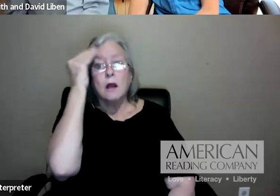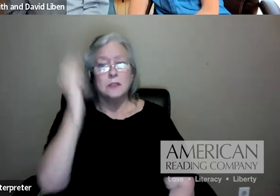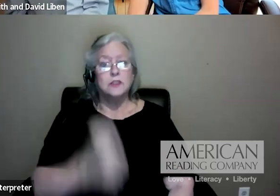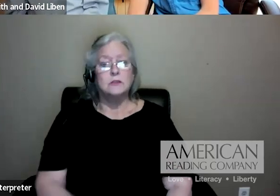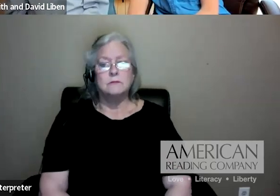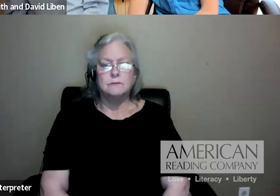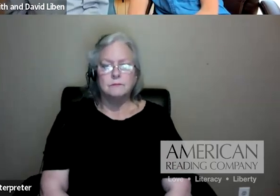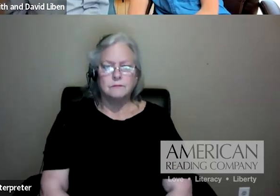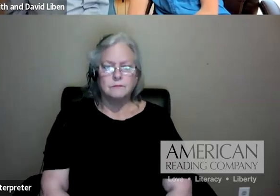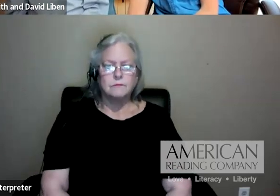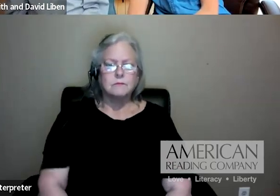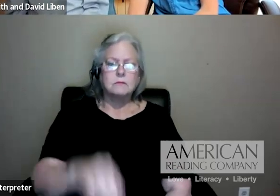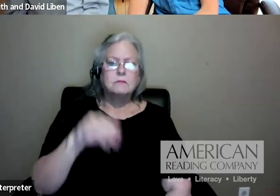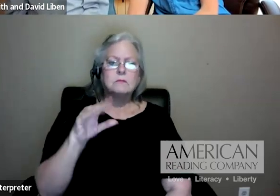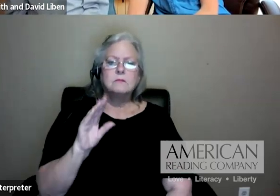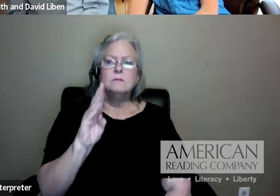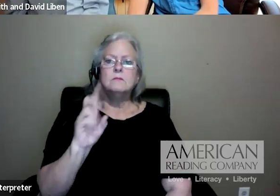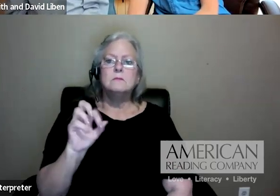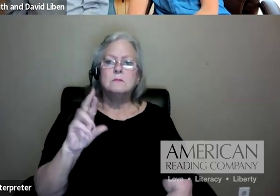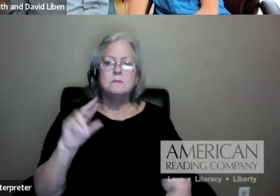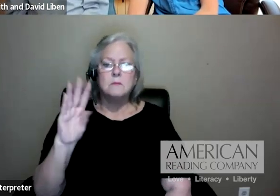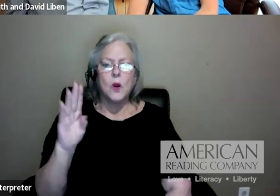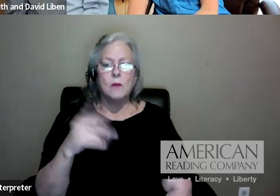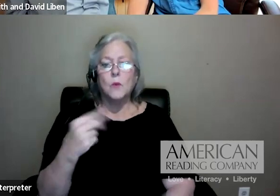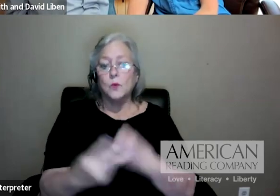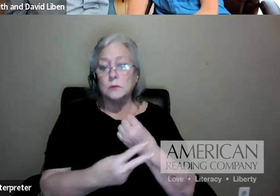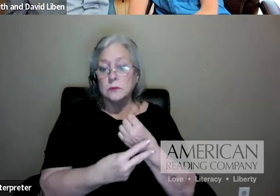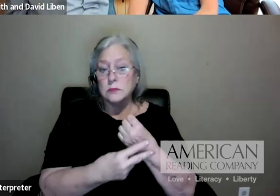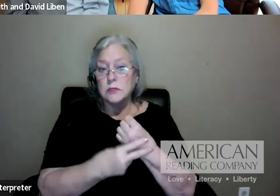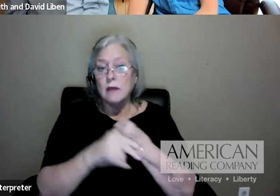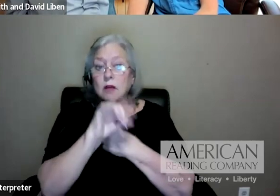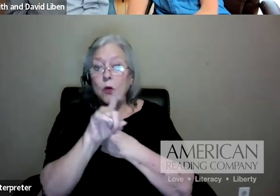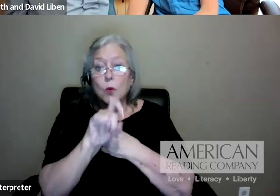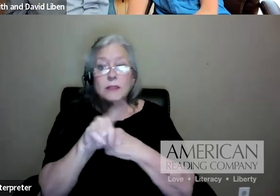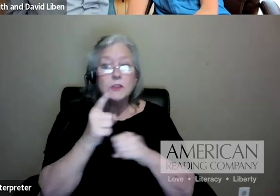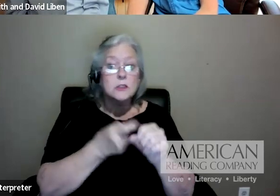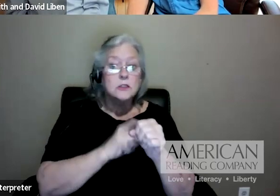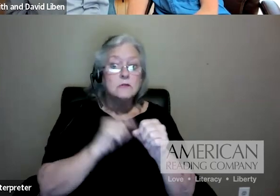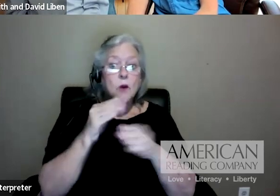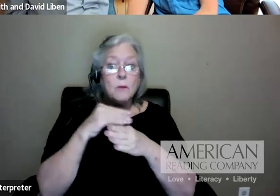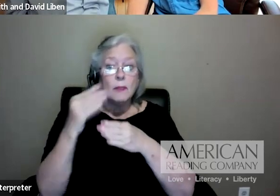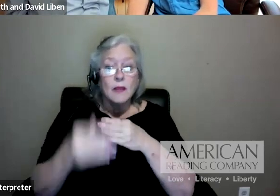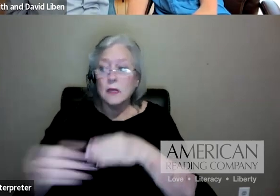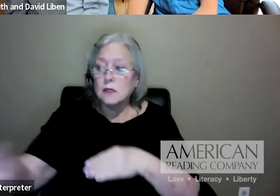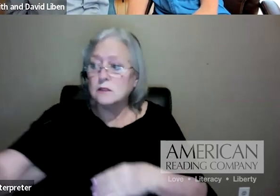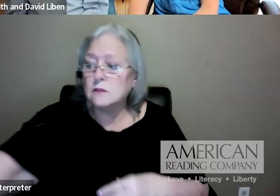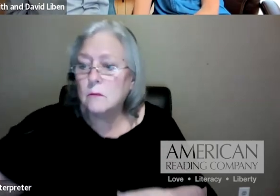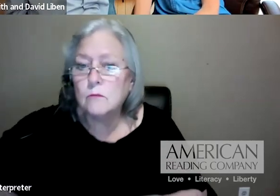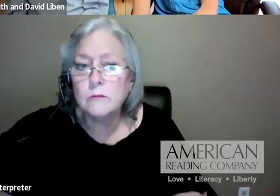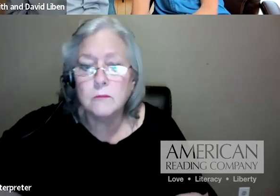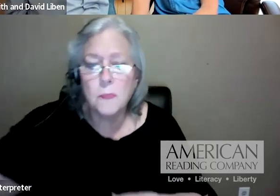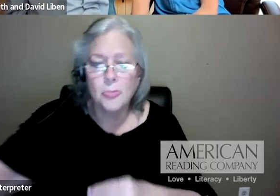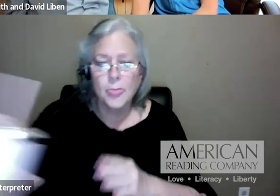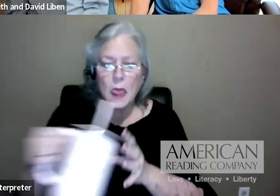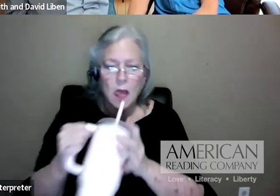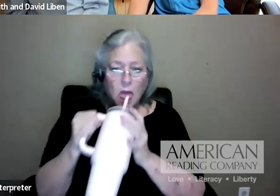And Barb, we're saving questions for the end, right? Or not? Is there one here, um, that we really want to